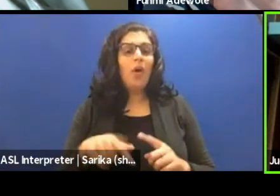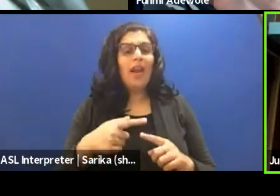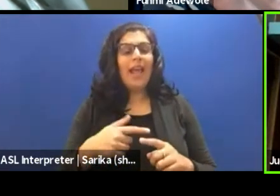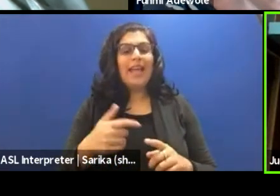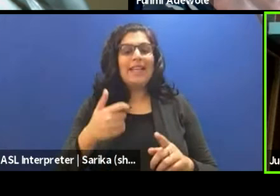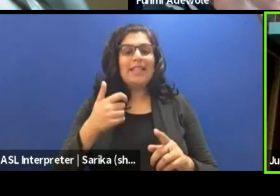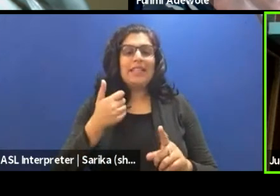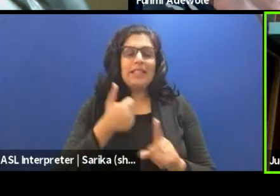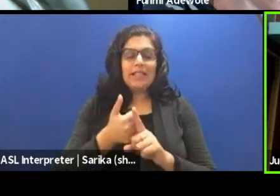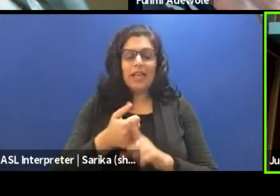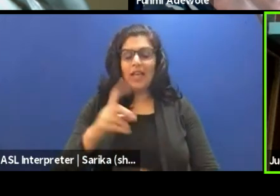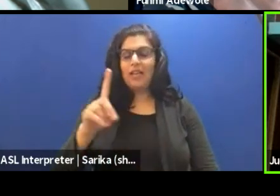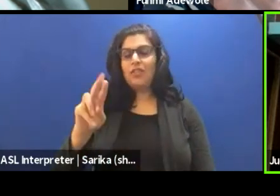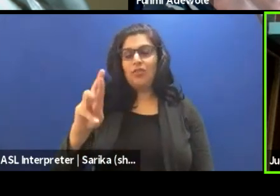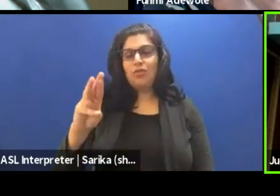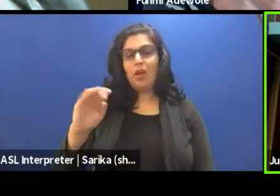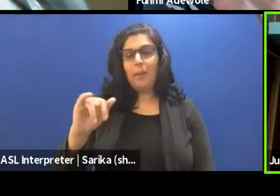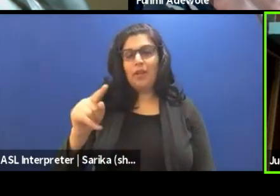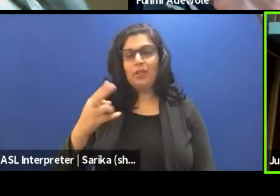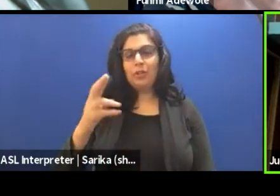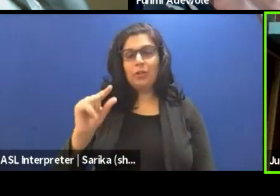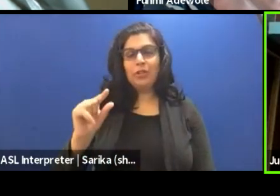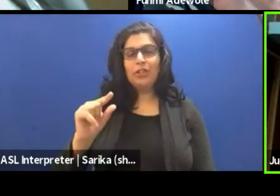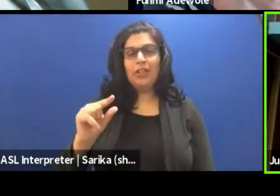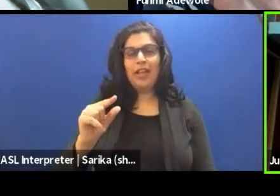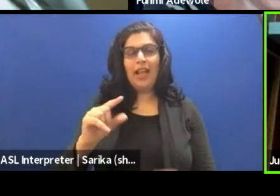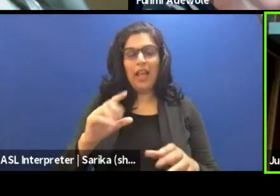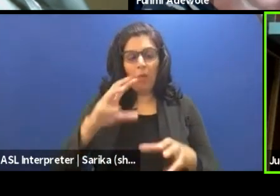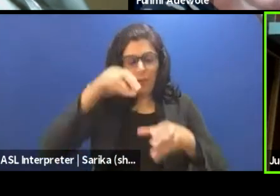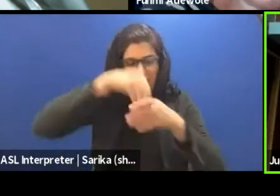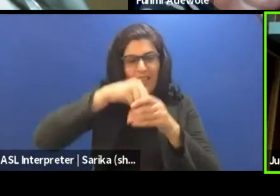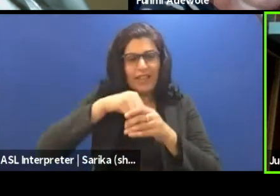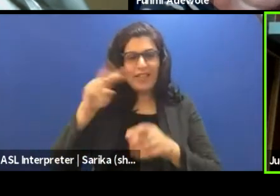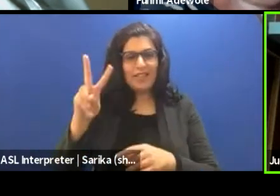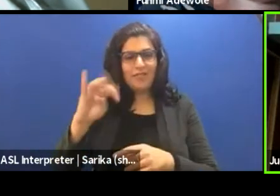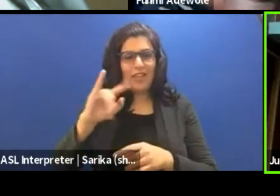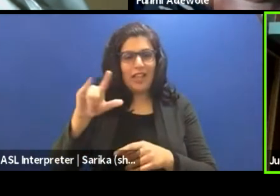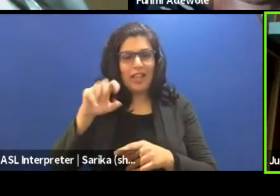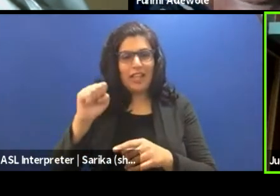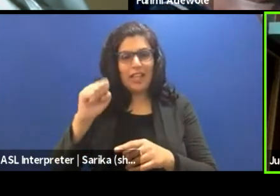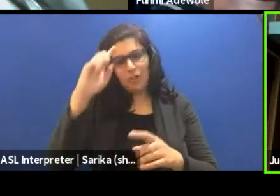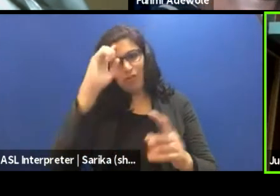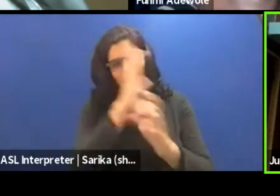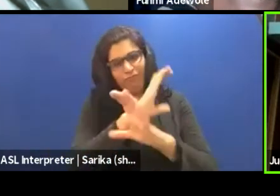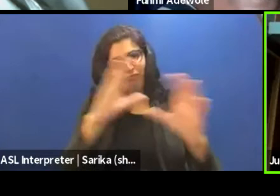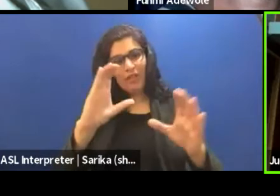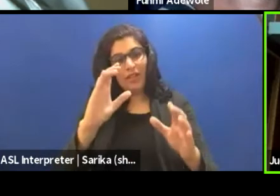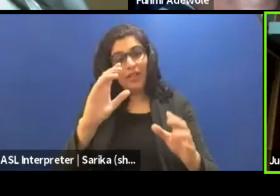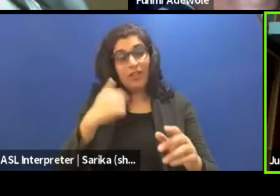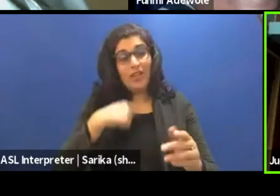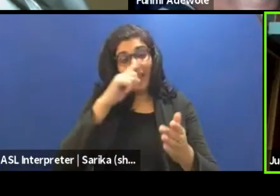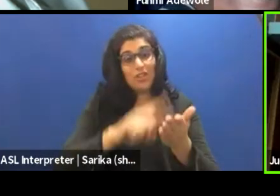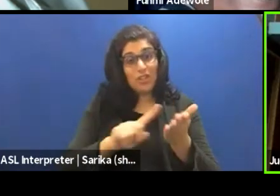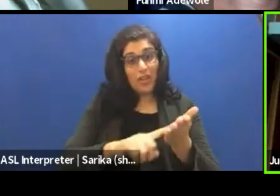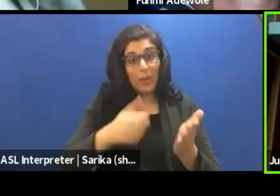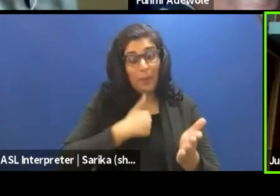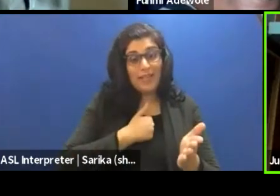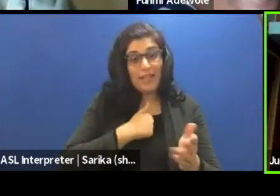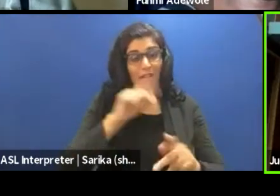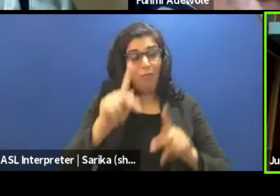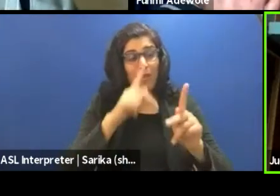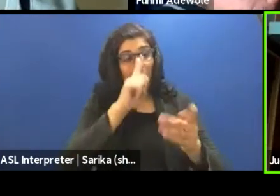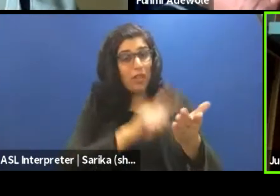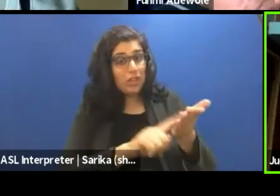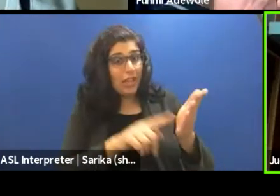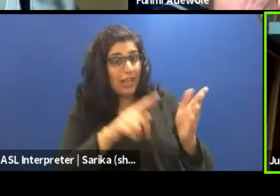do that with the village concept. That means people are also checking me as I am checking myself and as I'm checking the